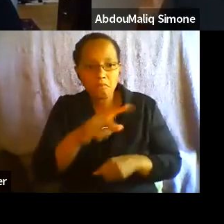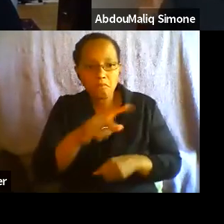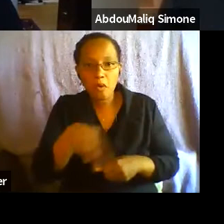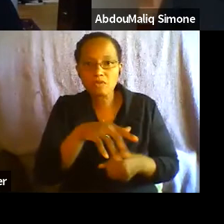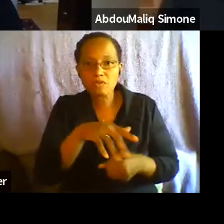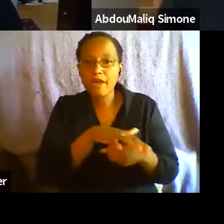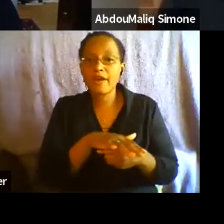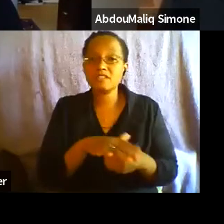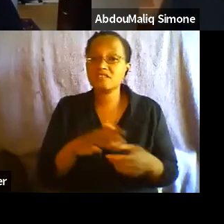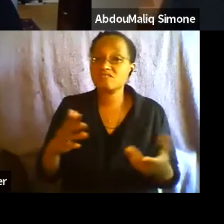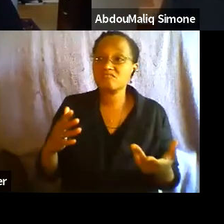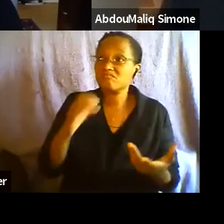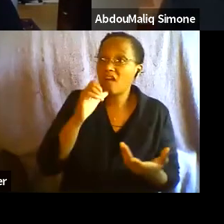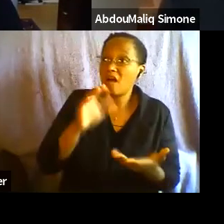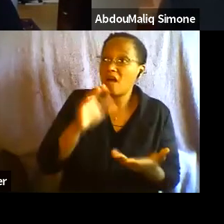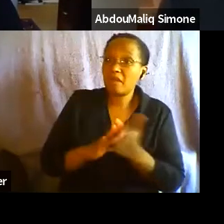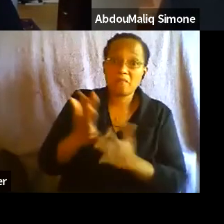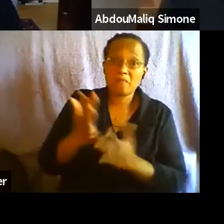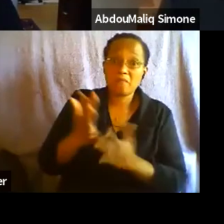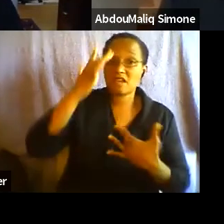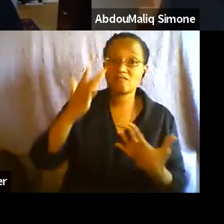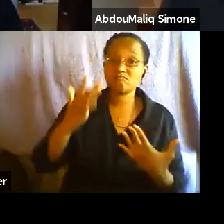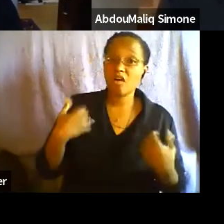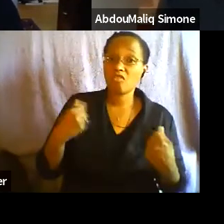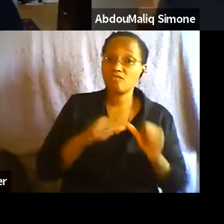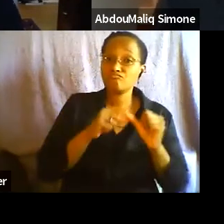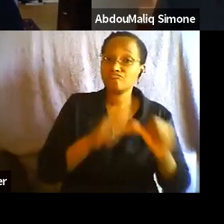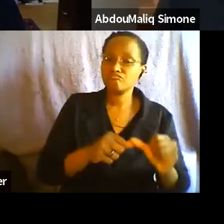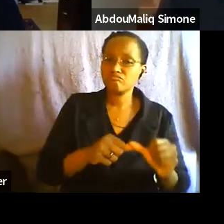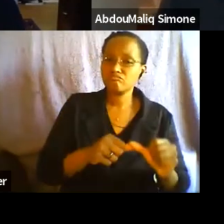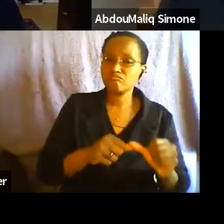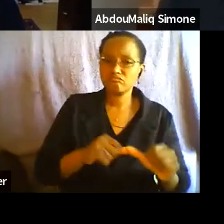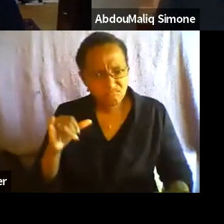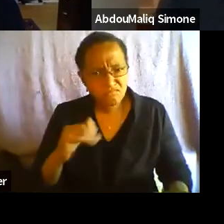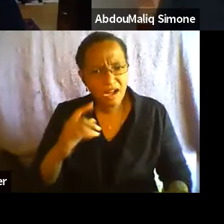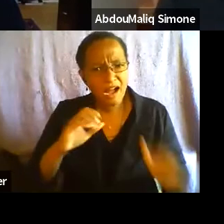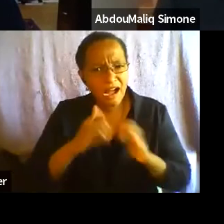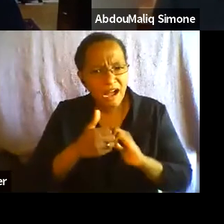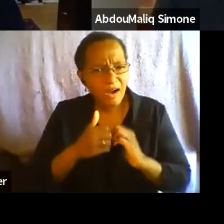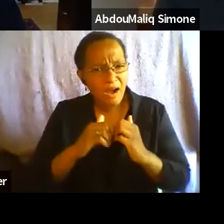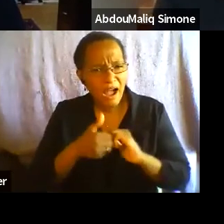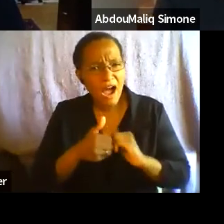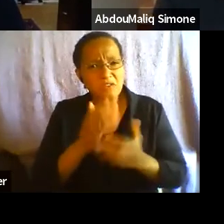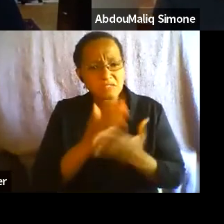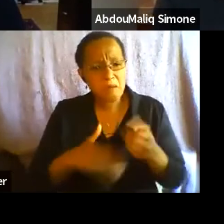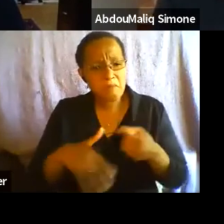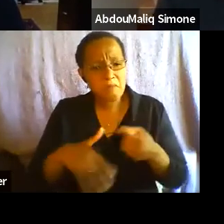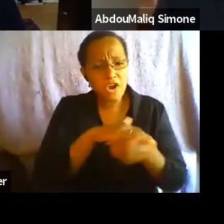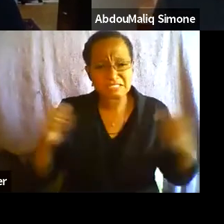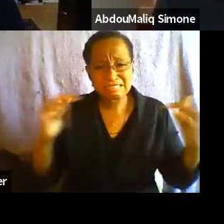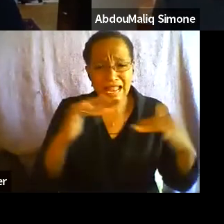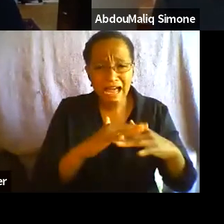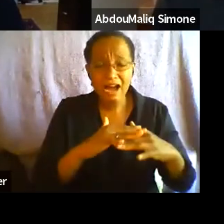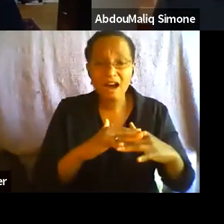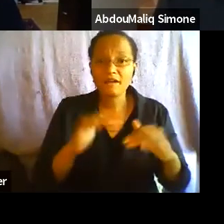situation. And how? How is it that some manage to do this and others don't?